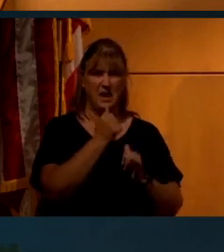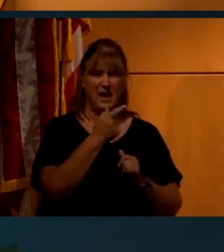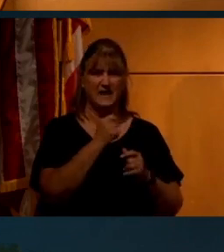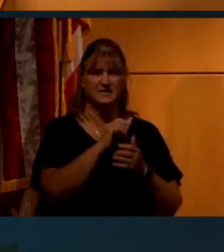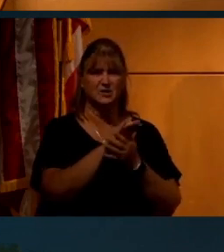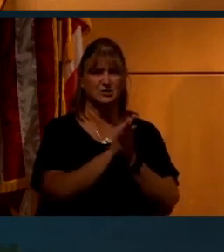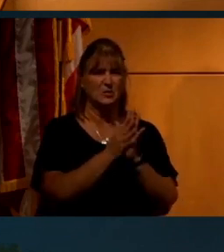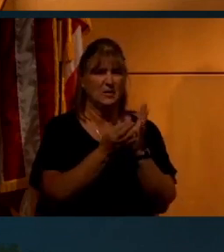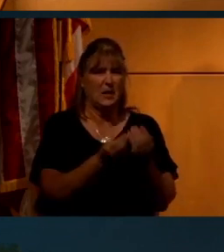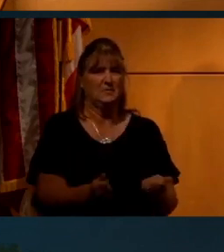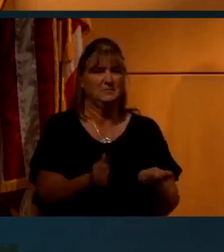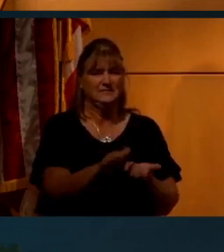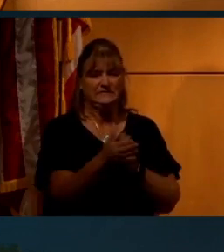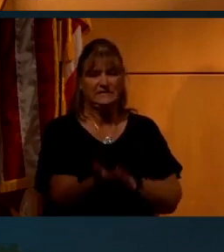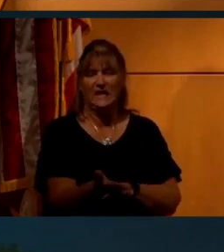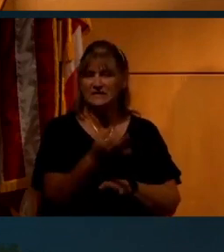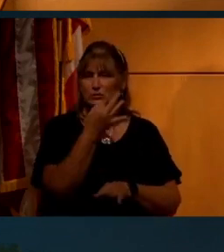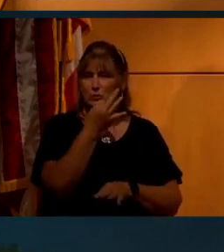to turn to dust like I am.